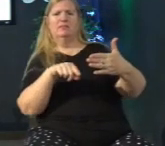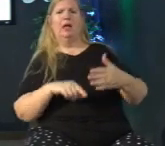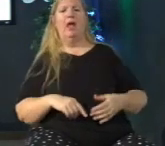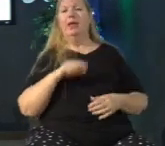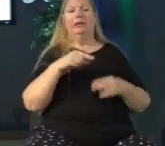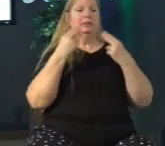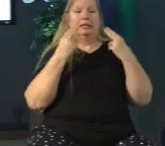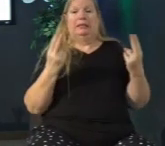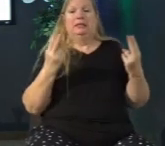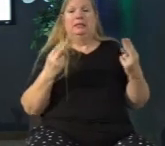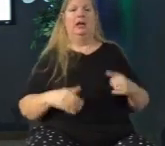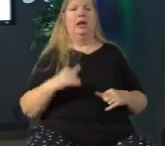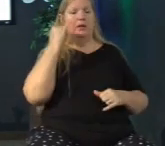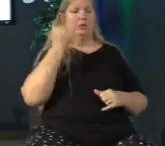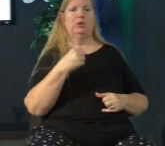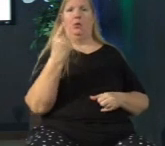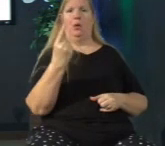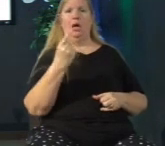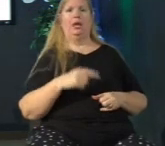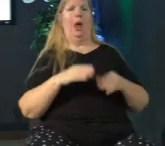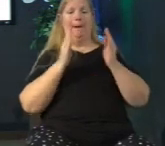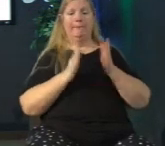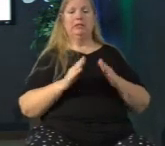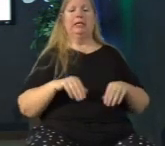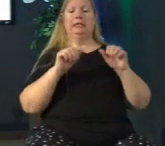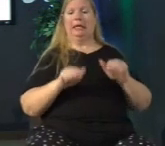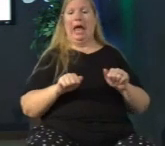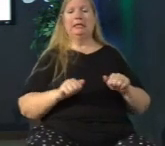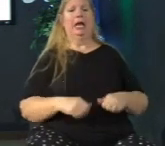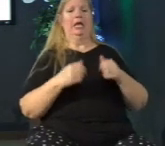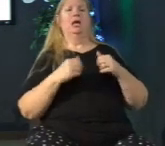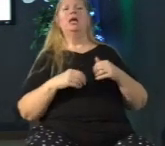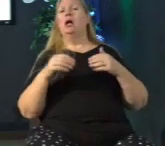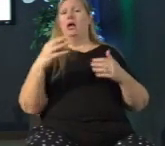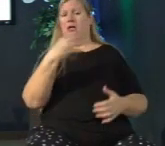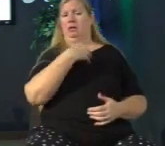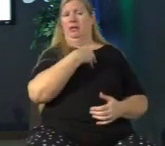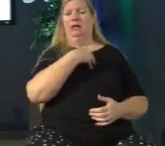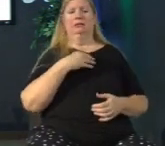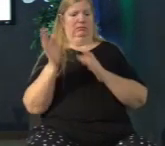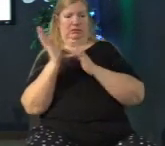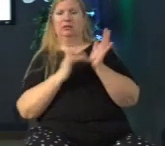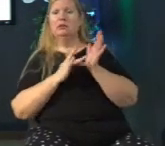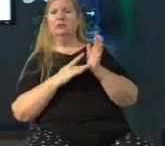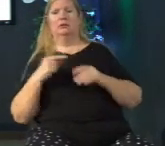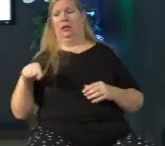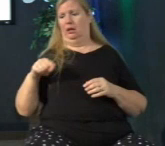if there was anybody who had a right to complain or say that I don't deserve this it was him and yet